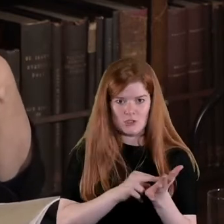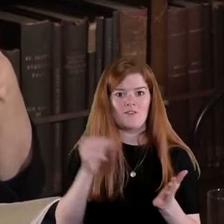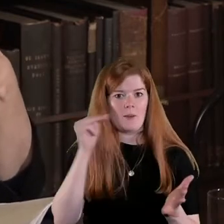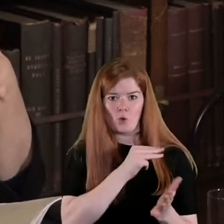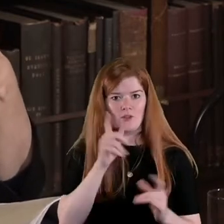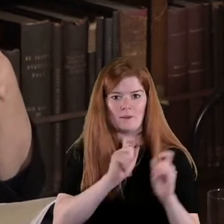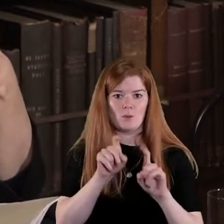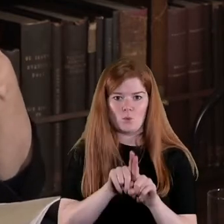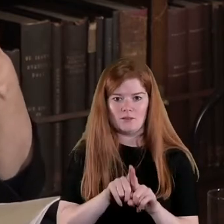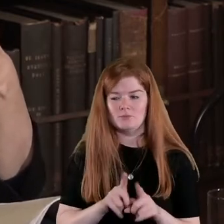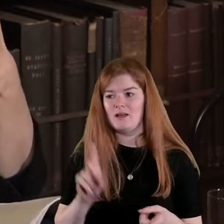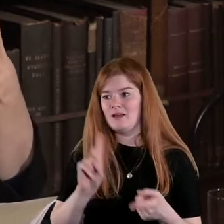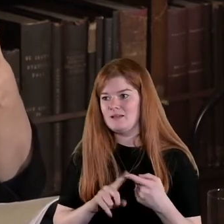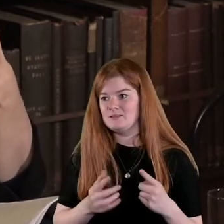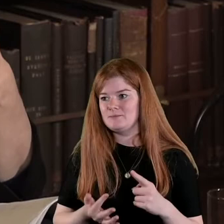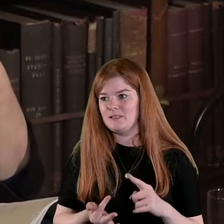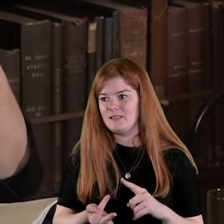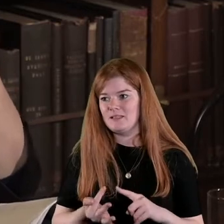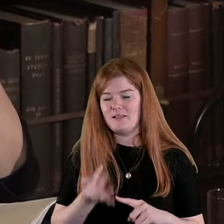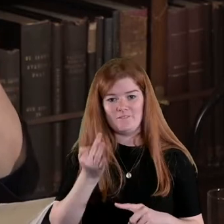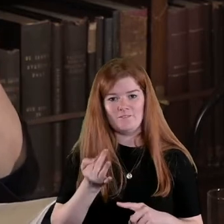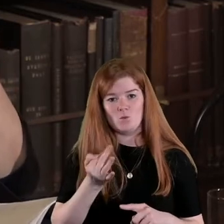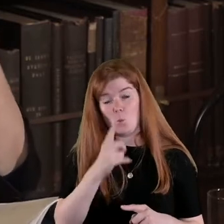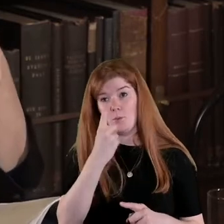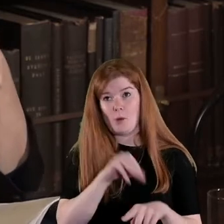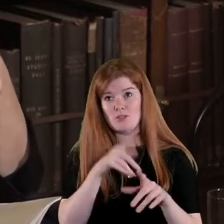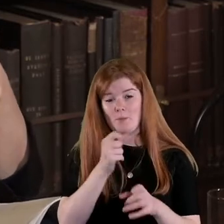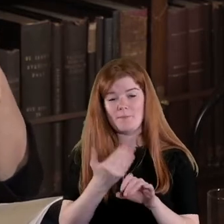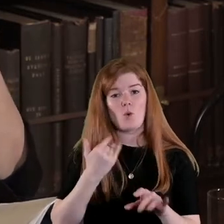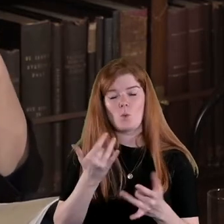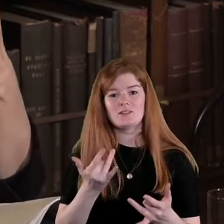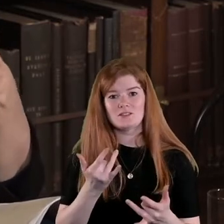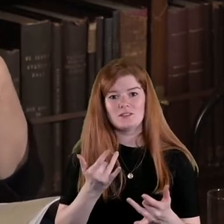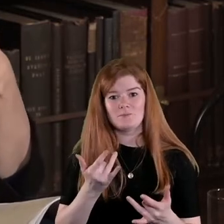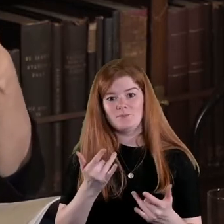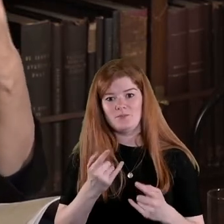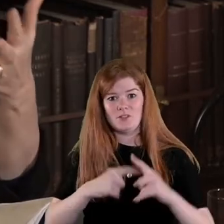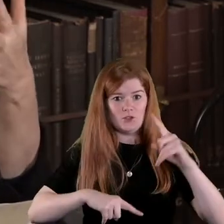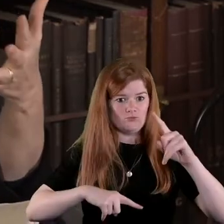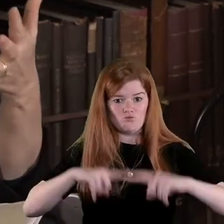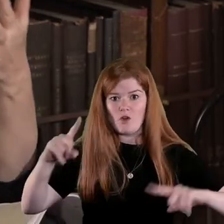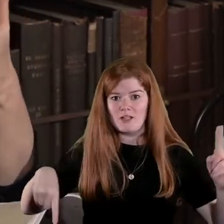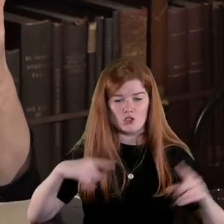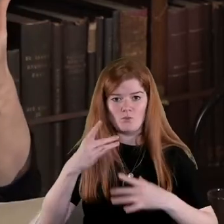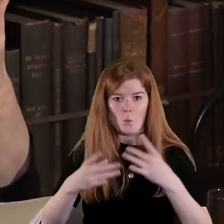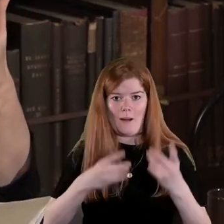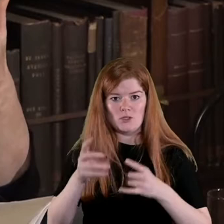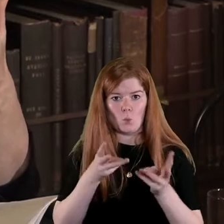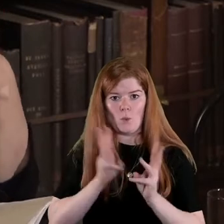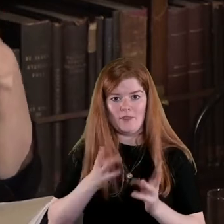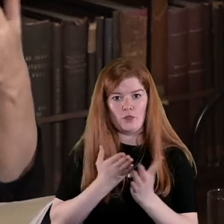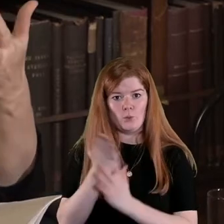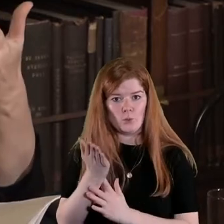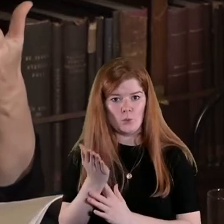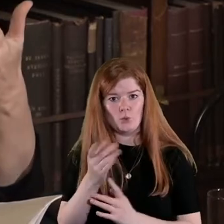we look at you know one of the issues I talked about earlier the erasure of what happened to women in the revolution